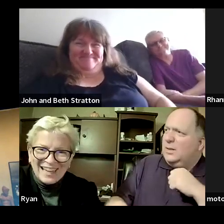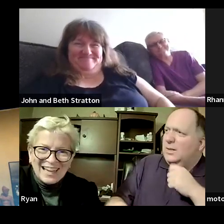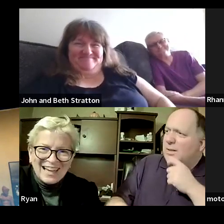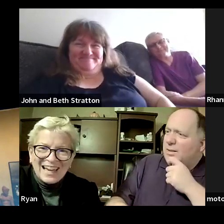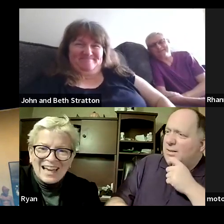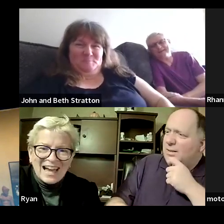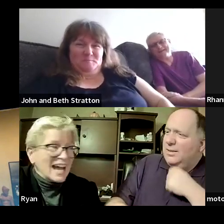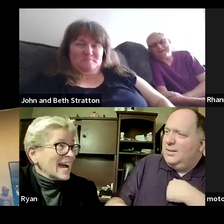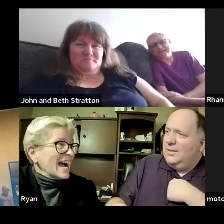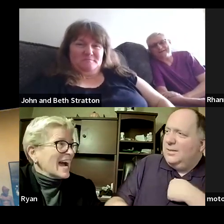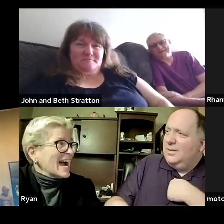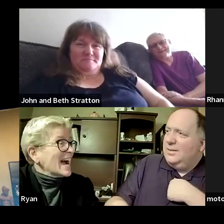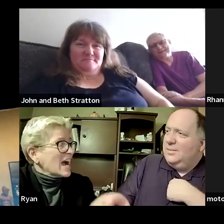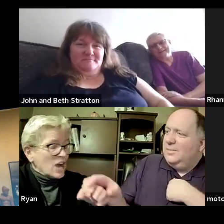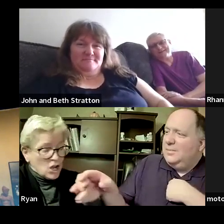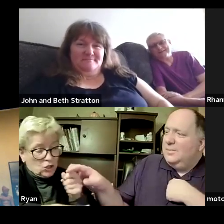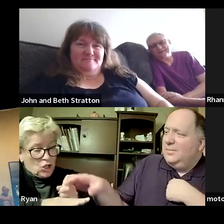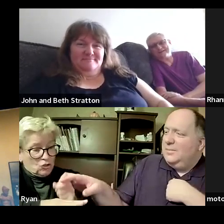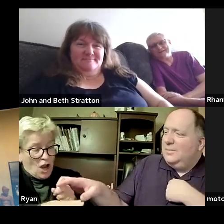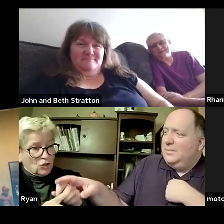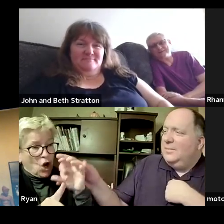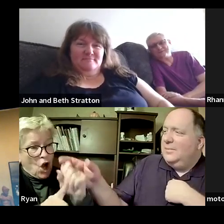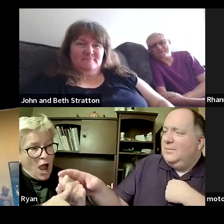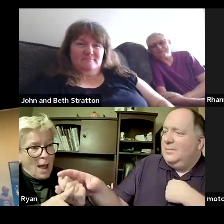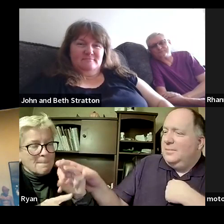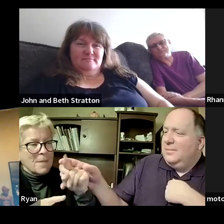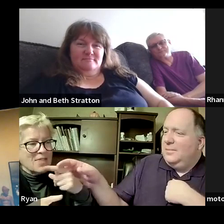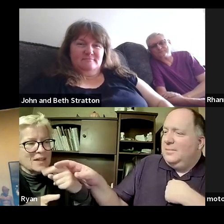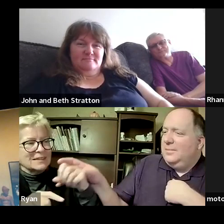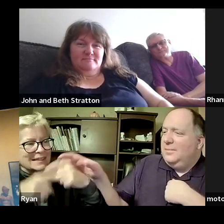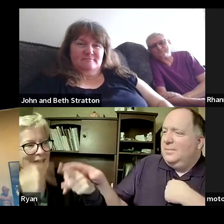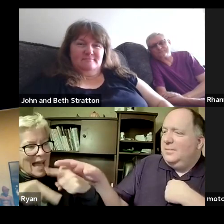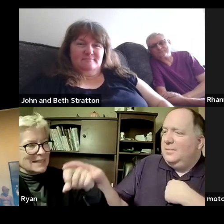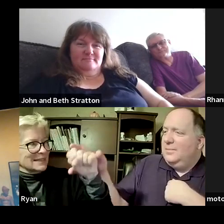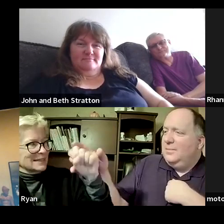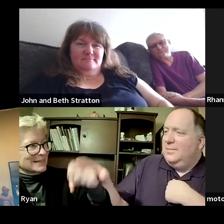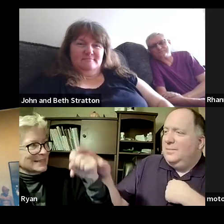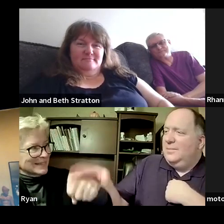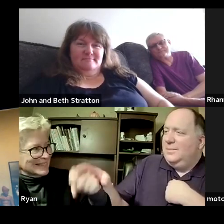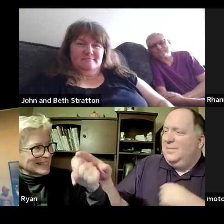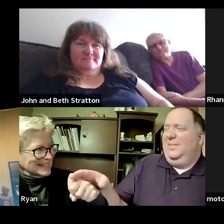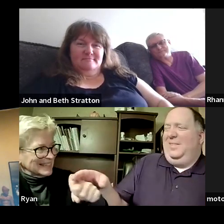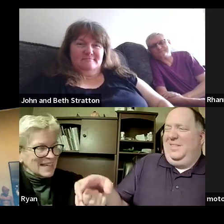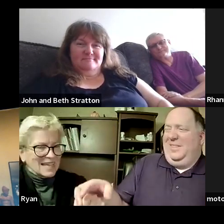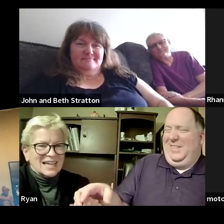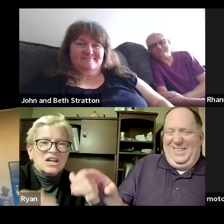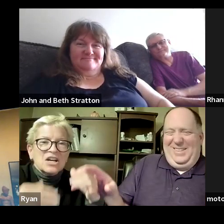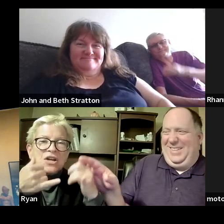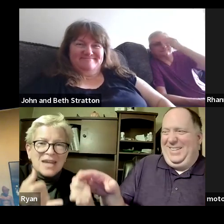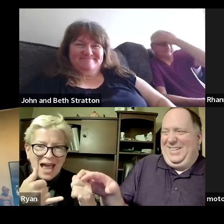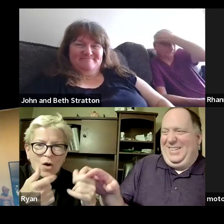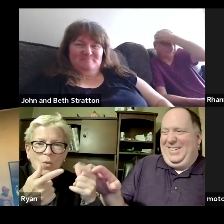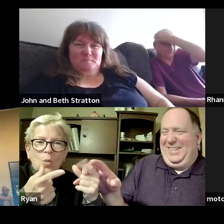all right um now you may put the ring on your finger oh